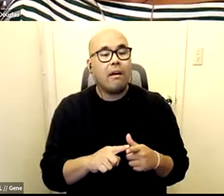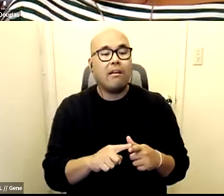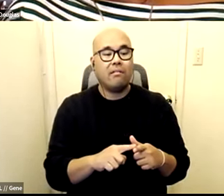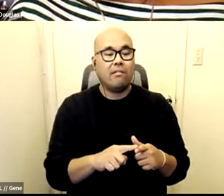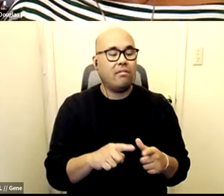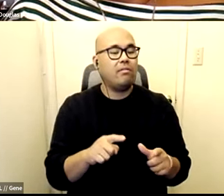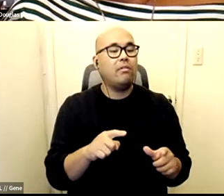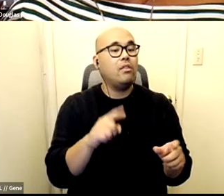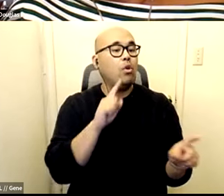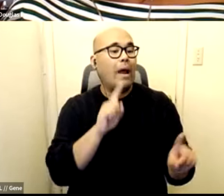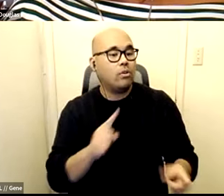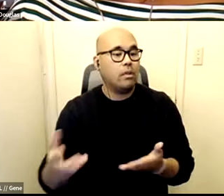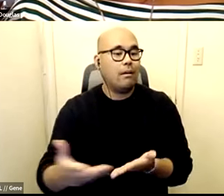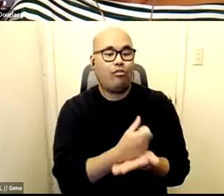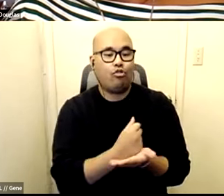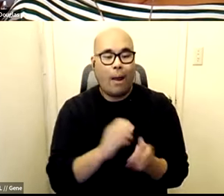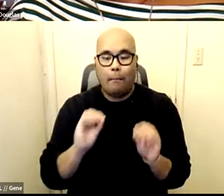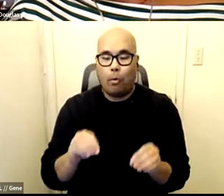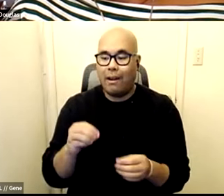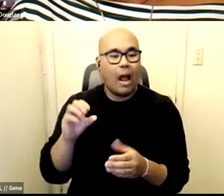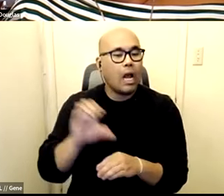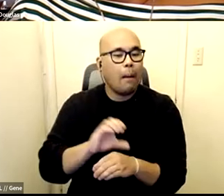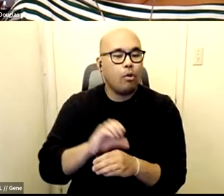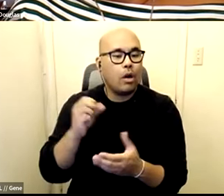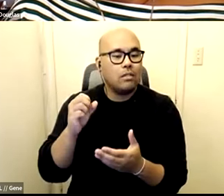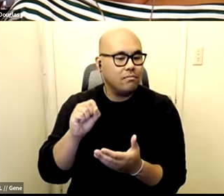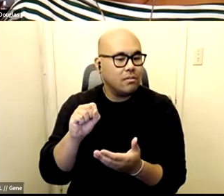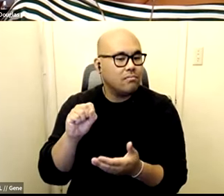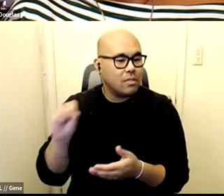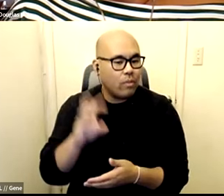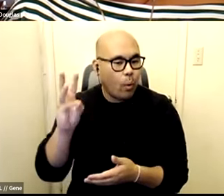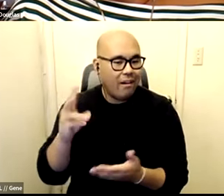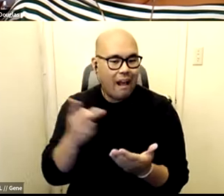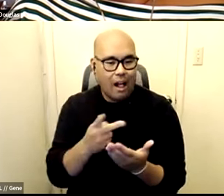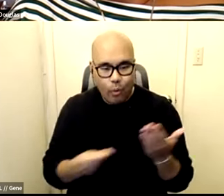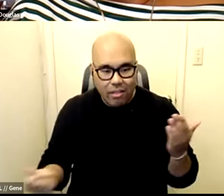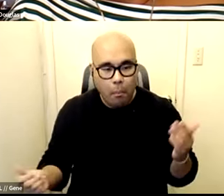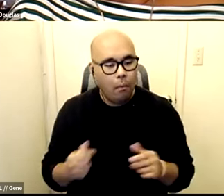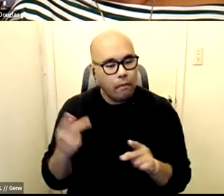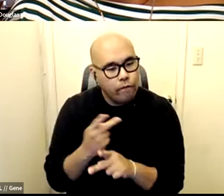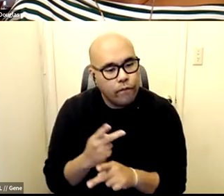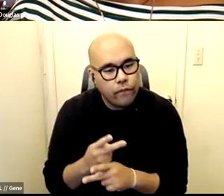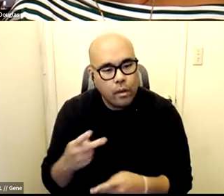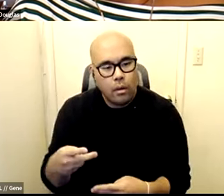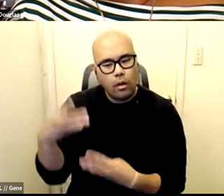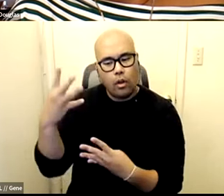software into an algorithm they spit out a score and they say okay you're eligible or not or you get this many hours or not and um